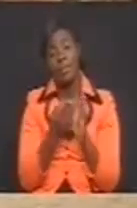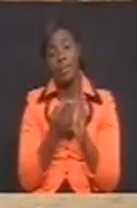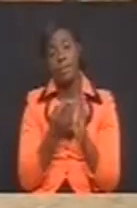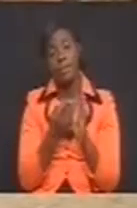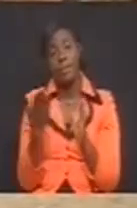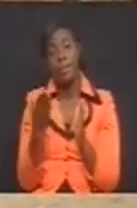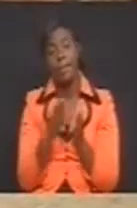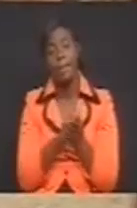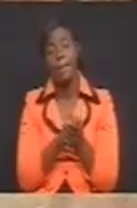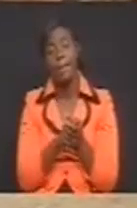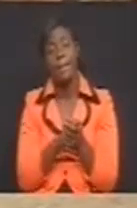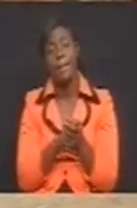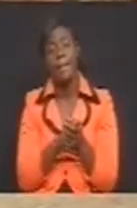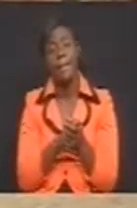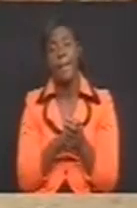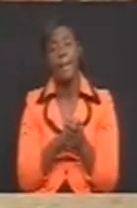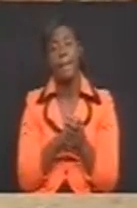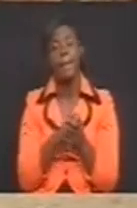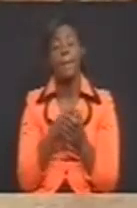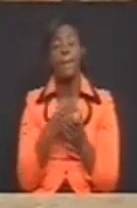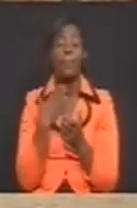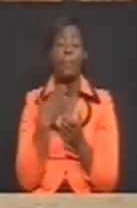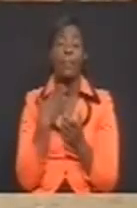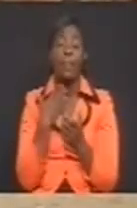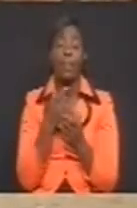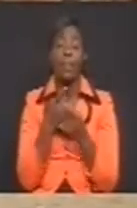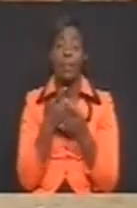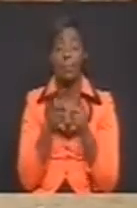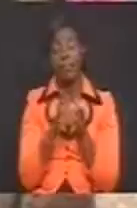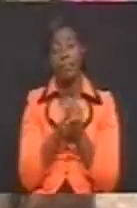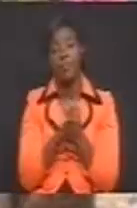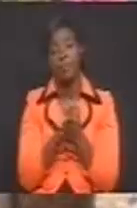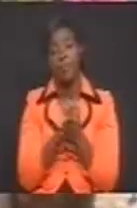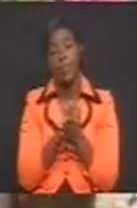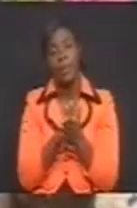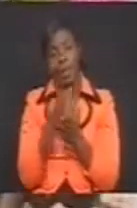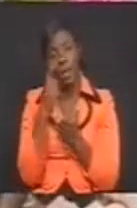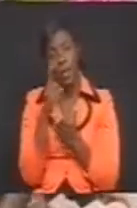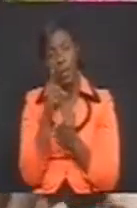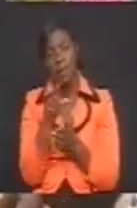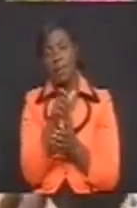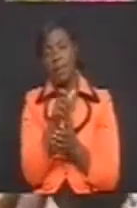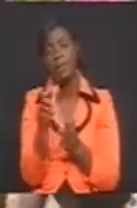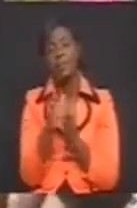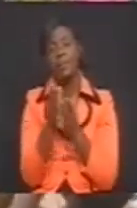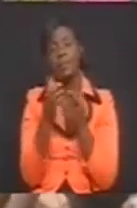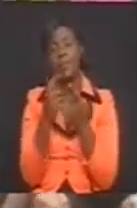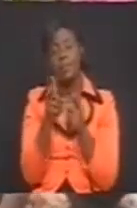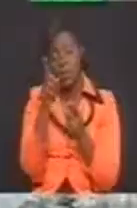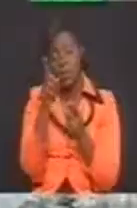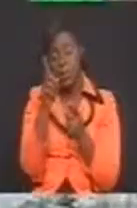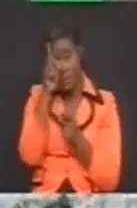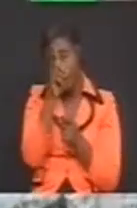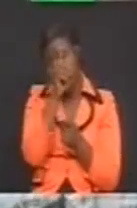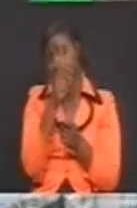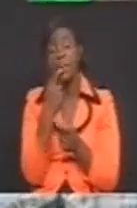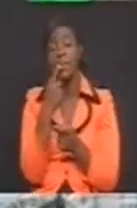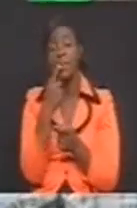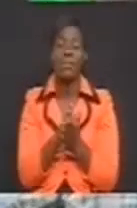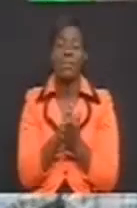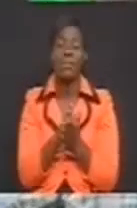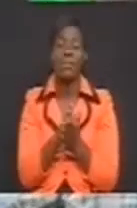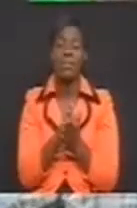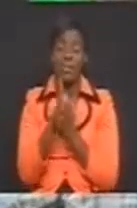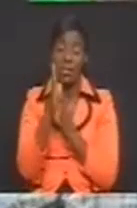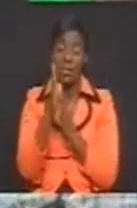the reduction, the drop-up rate in the area. Minuao Senior Chief Mbele Mbe says there is transparency